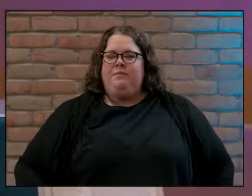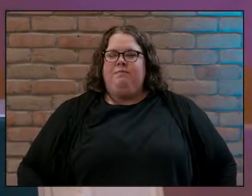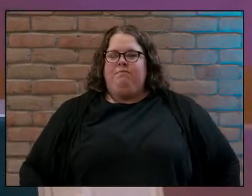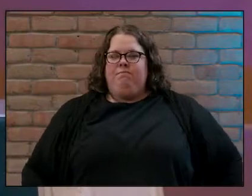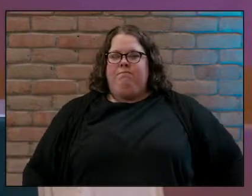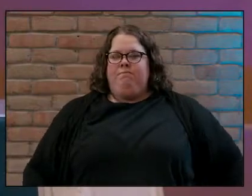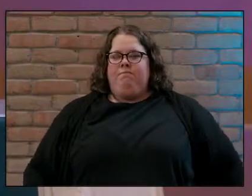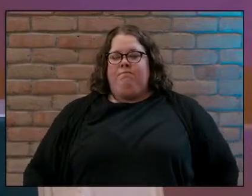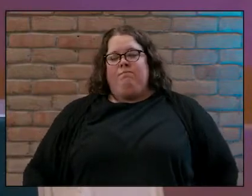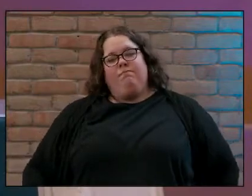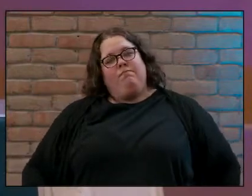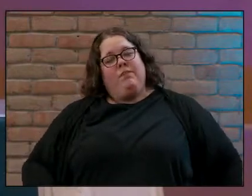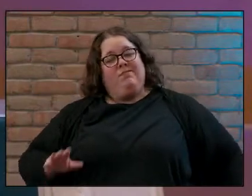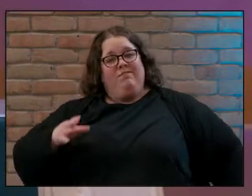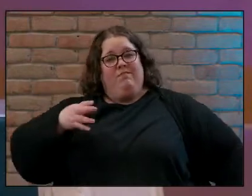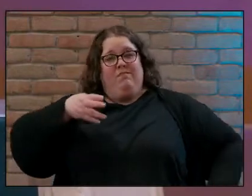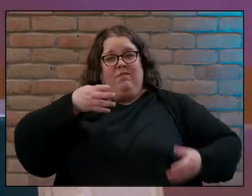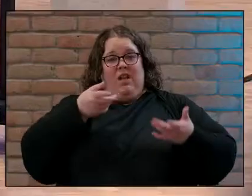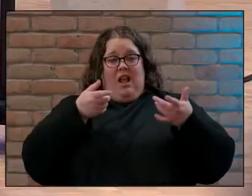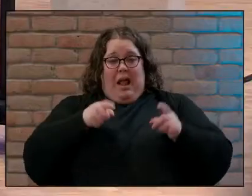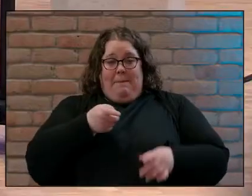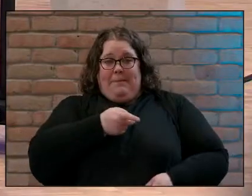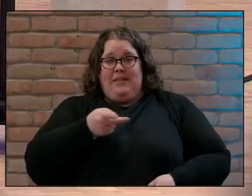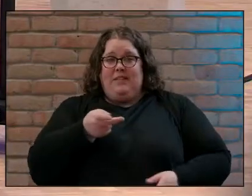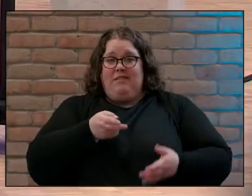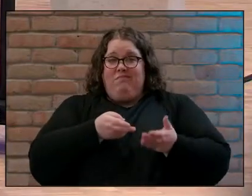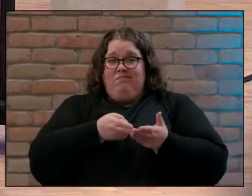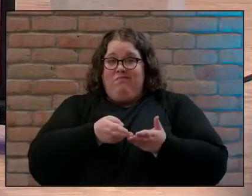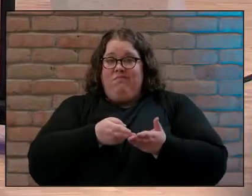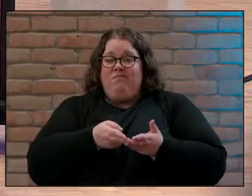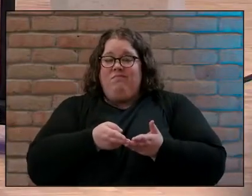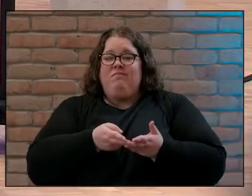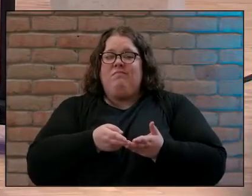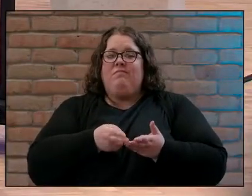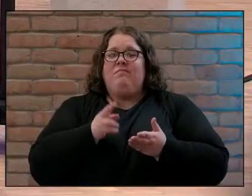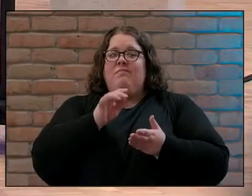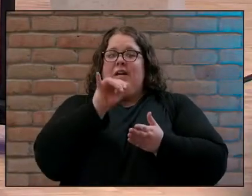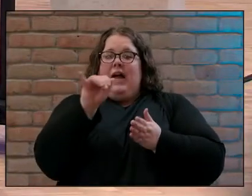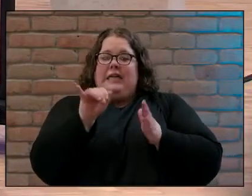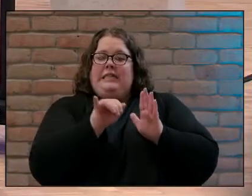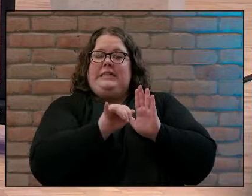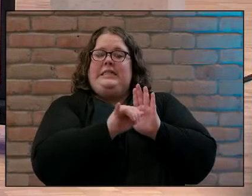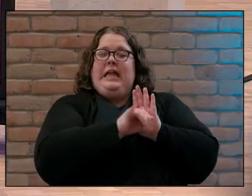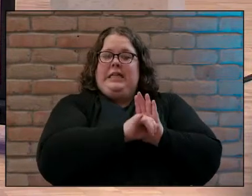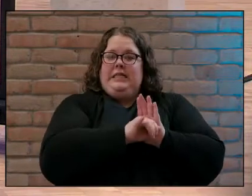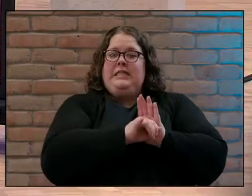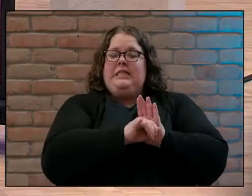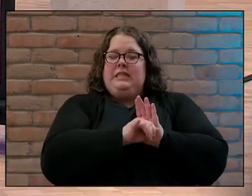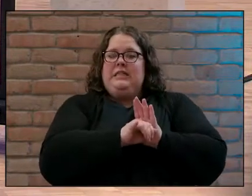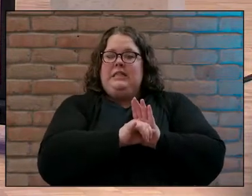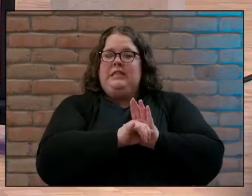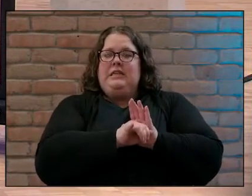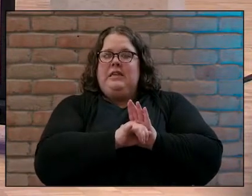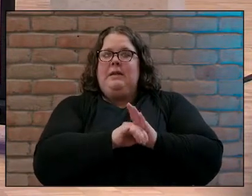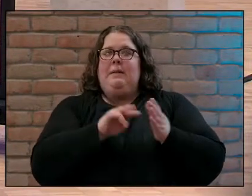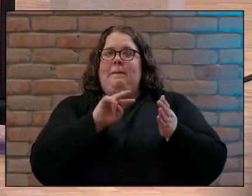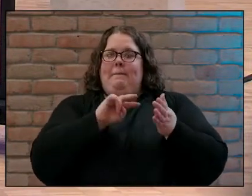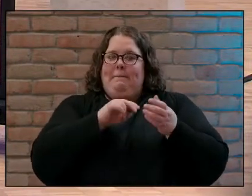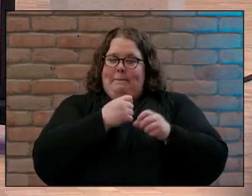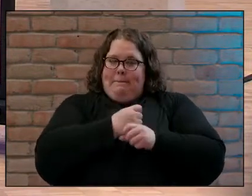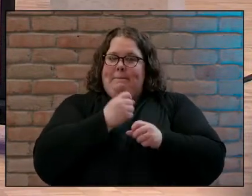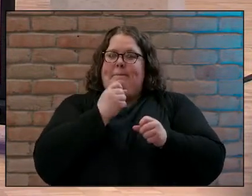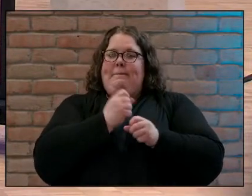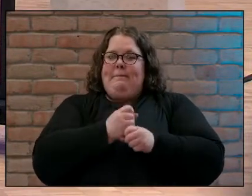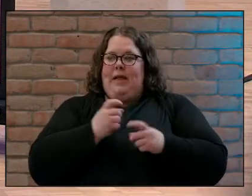but here's the truth of what's going on here identity brought each of them to that well at that moment